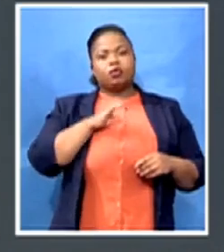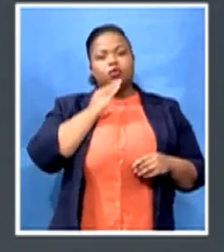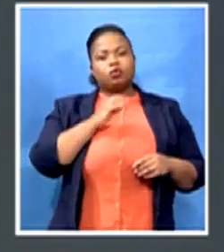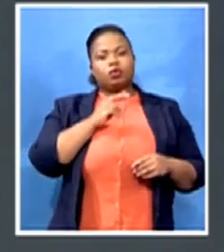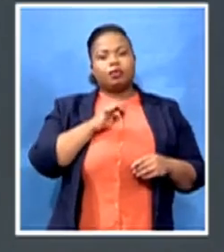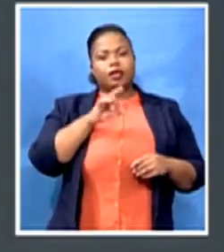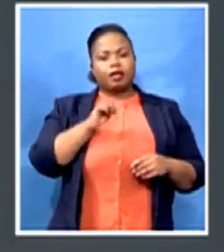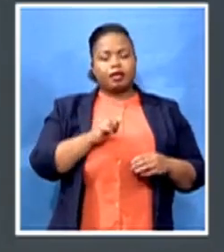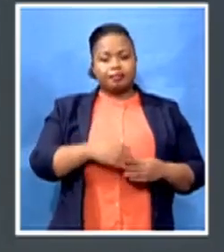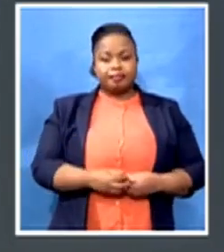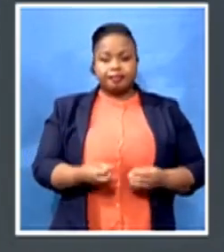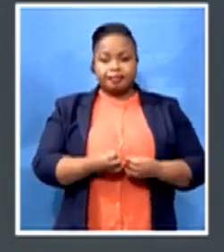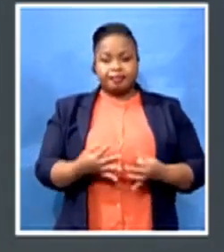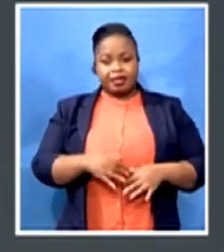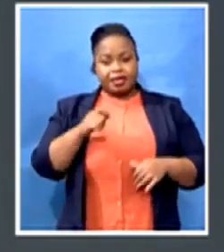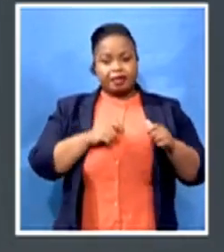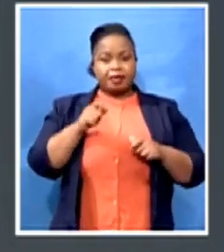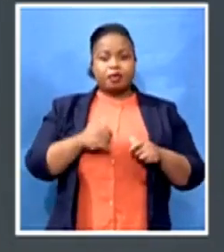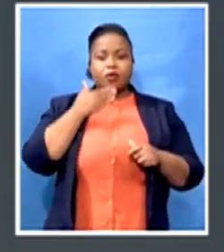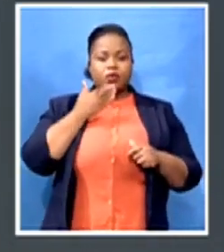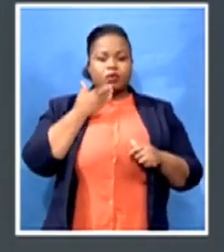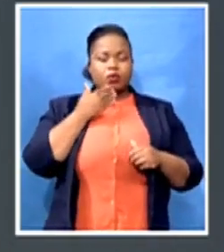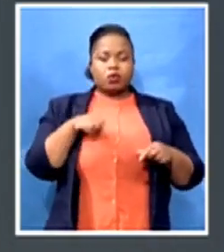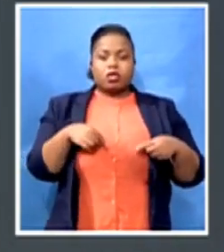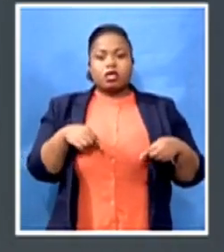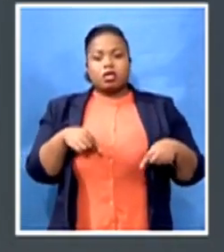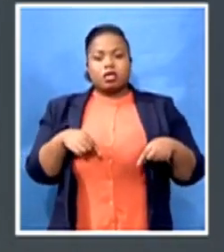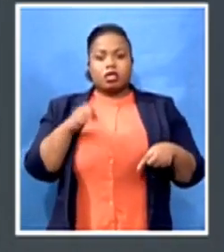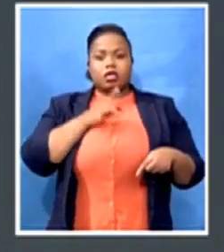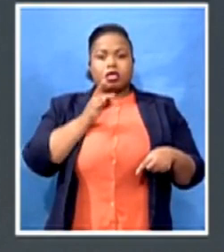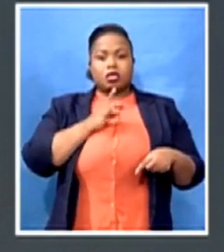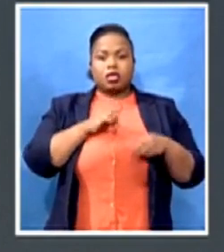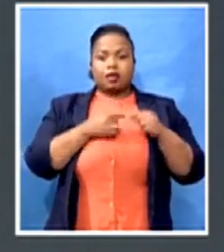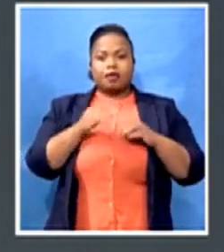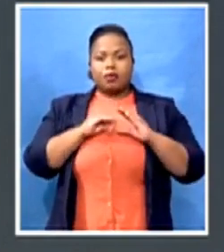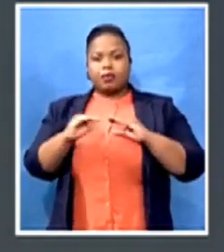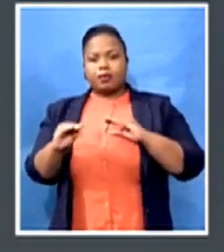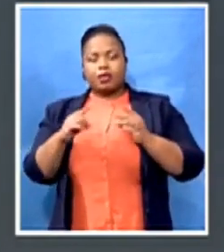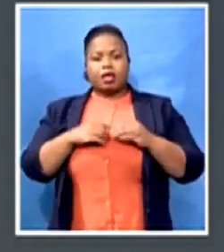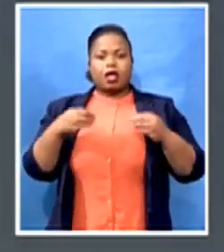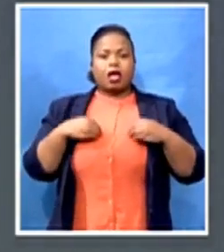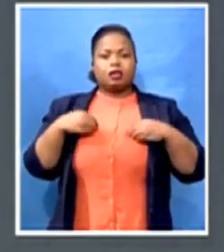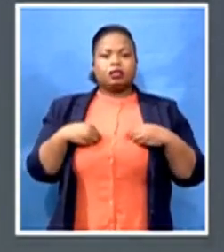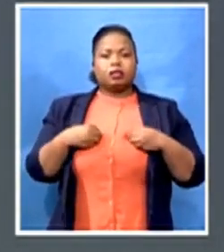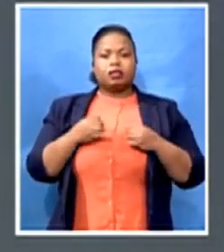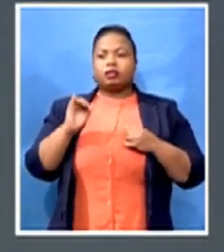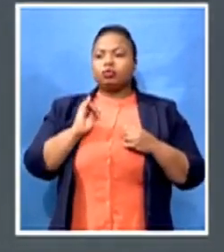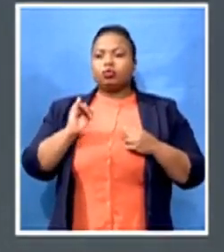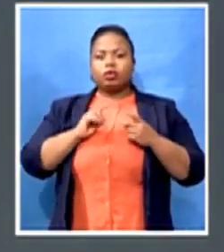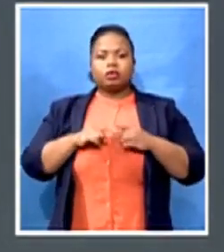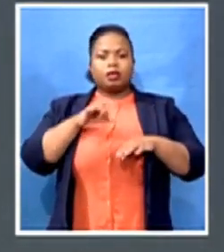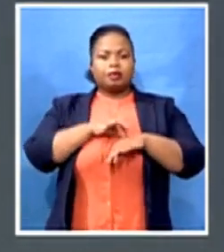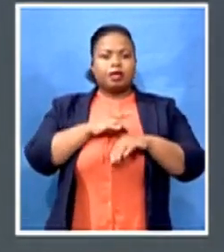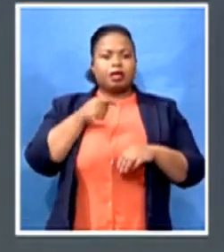A lot of panic regarding the investments, asset insurances, including medical aids. coronavirus pandemic has a